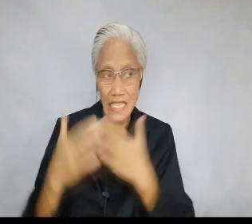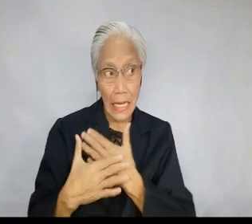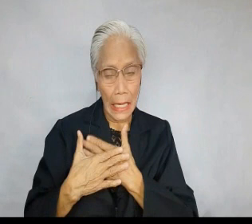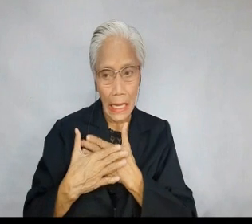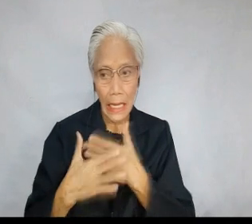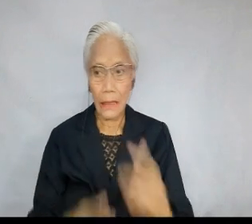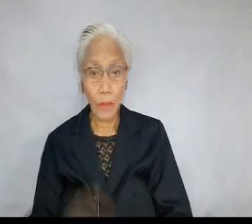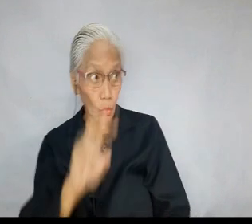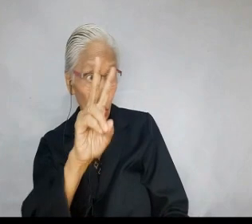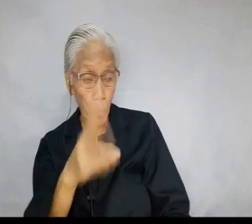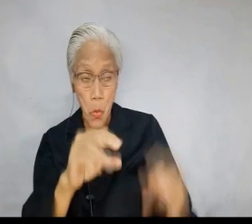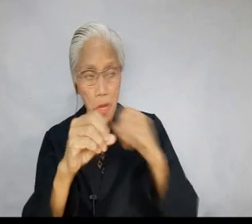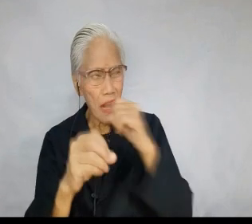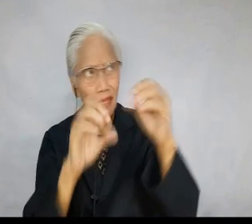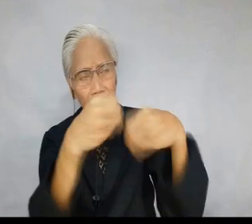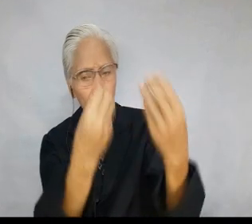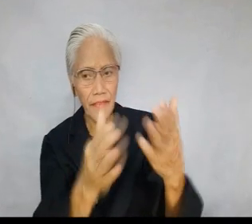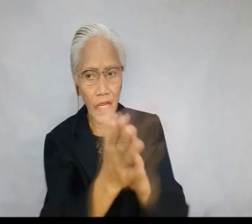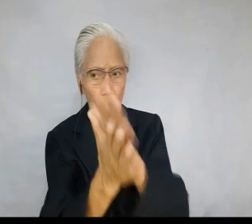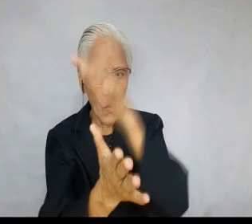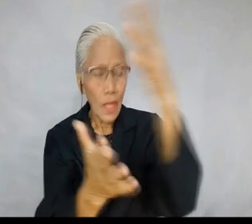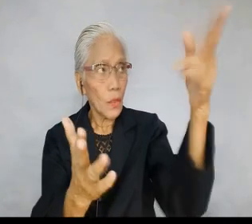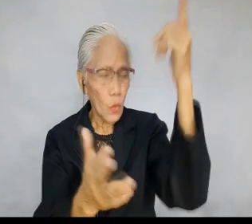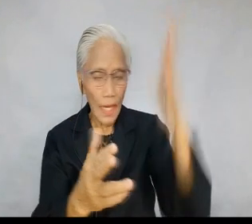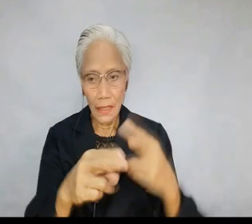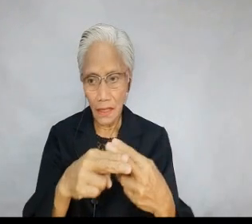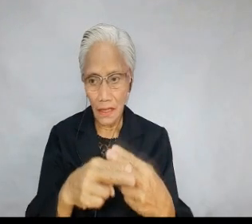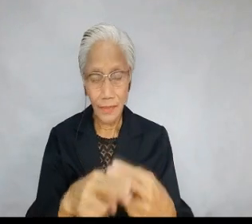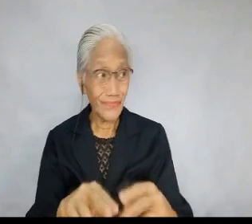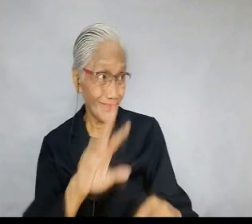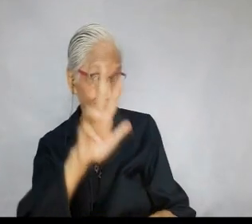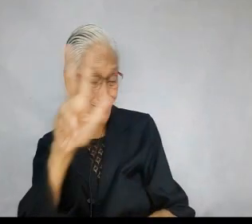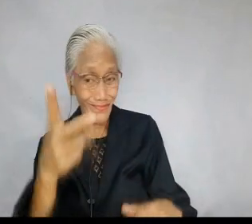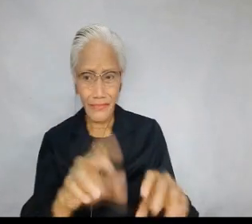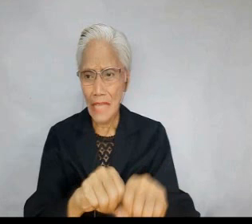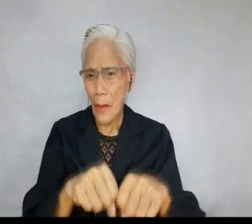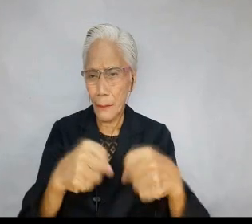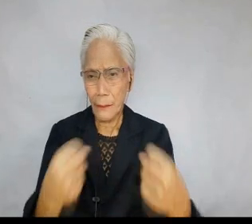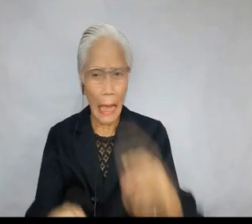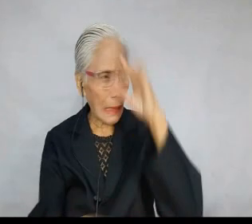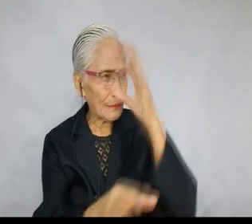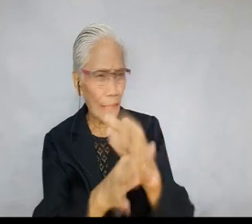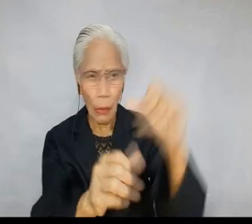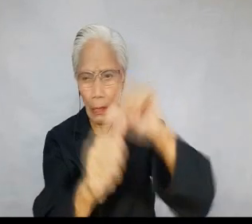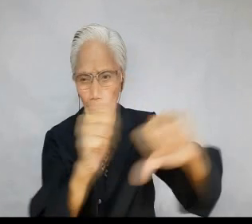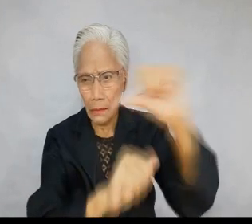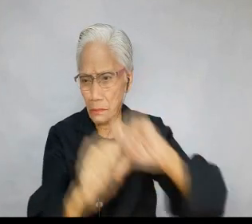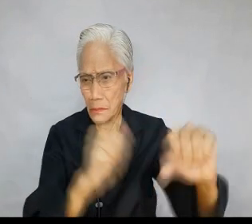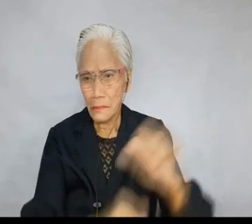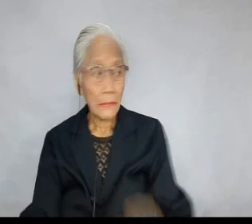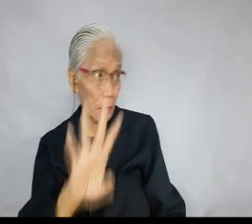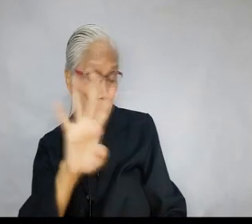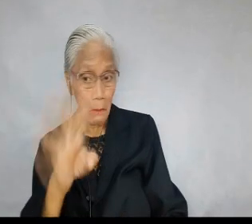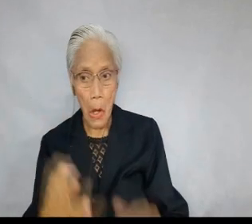No listening heart. 2. Not giving glory to God's name. 3. Breaking faith